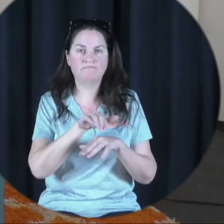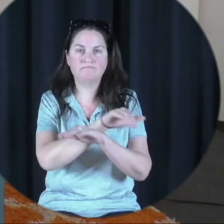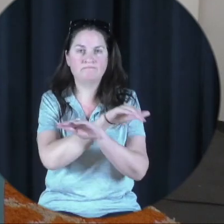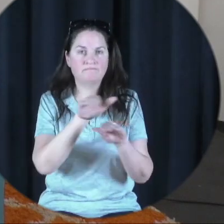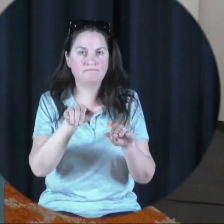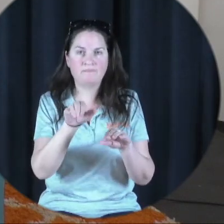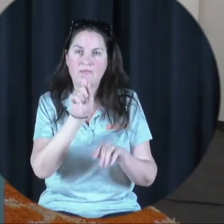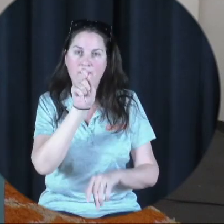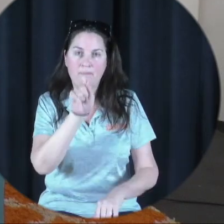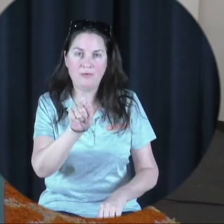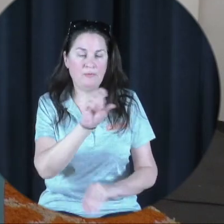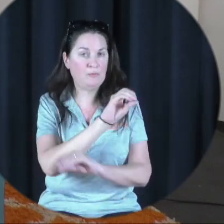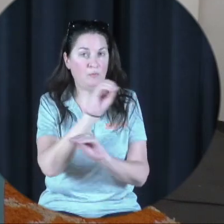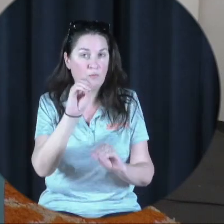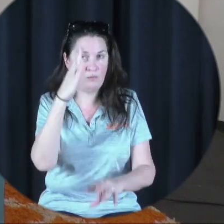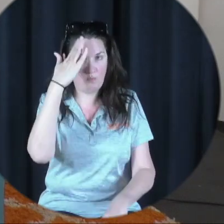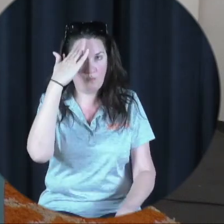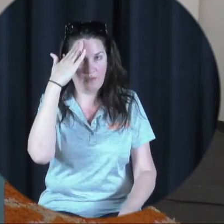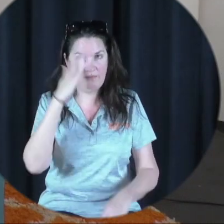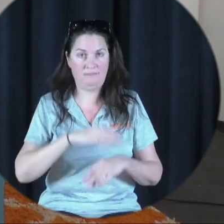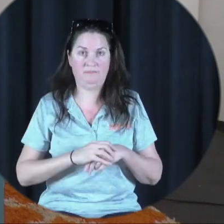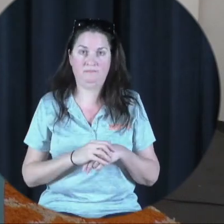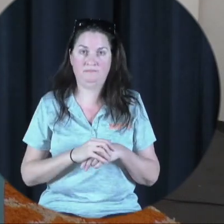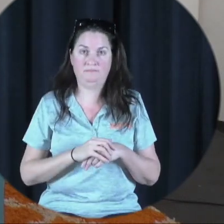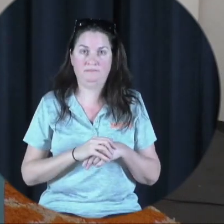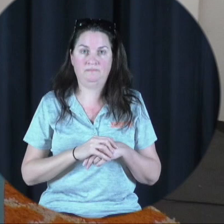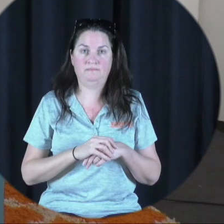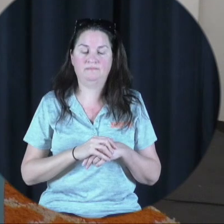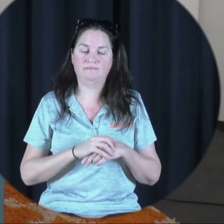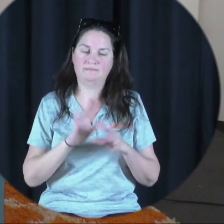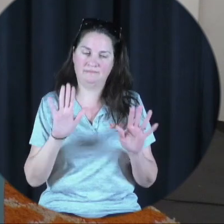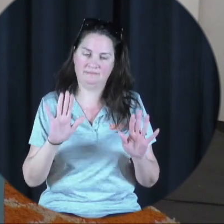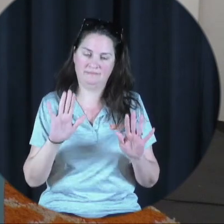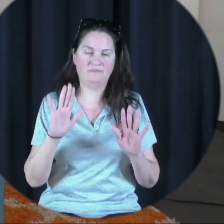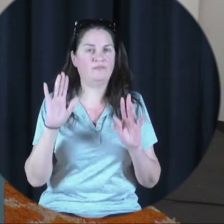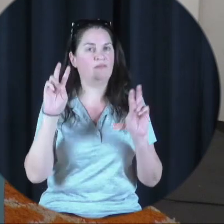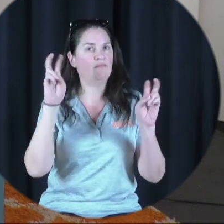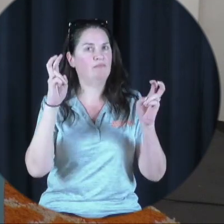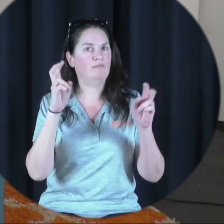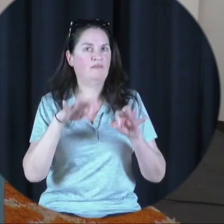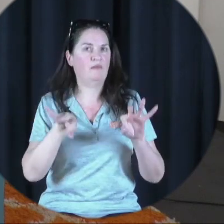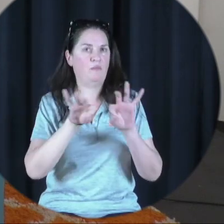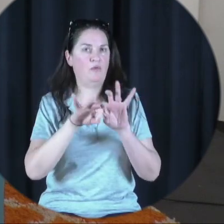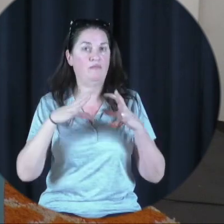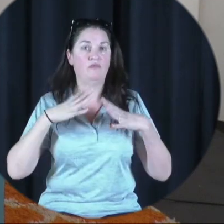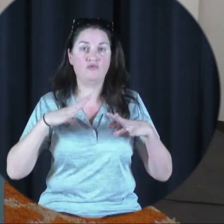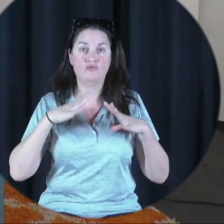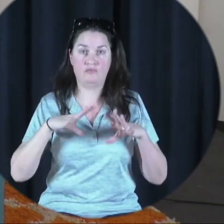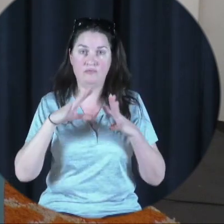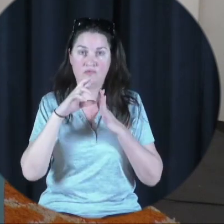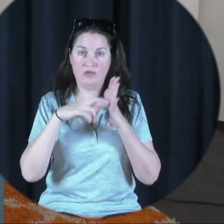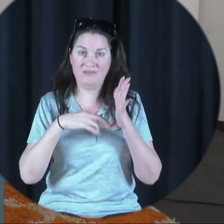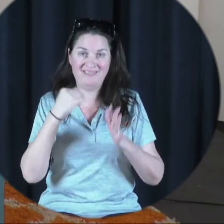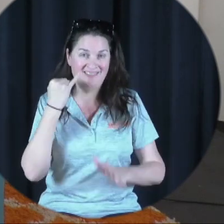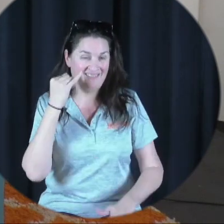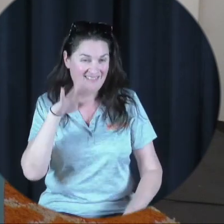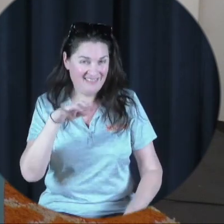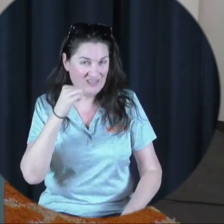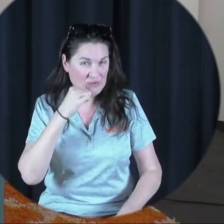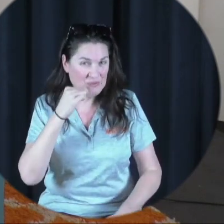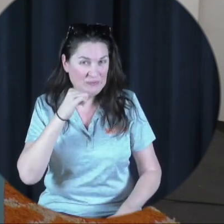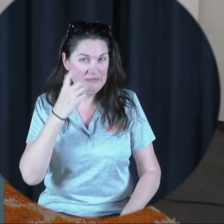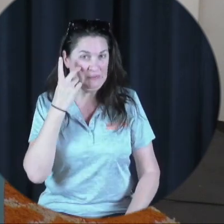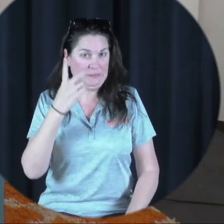-negotiable. No headgear. And always the hot topic, dress code. Ladies, if we can see your belly button,